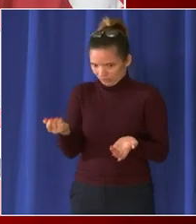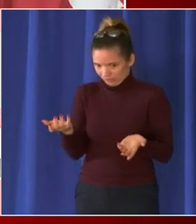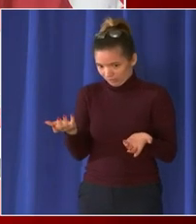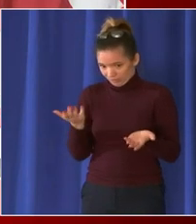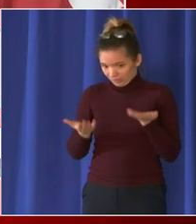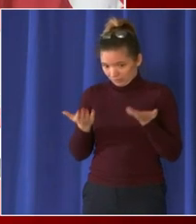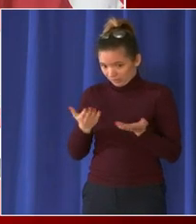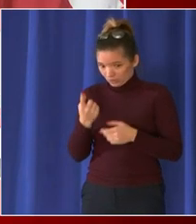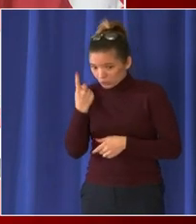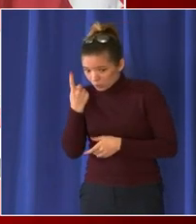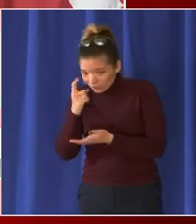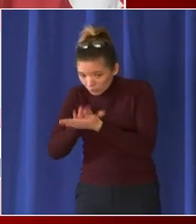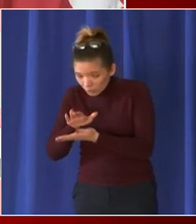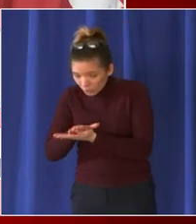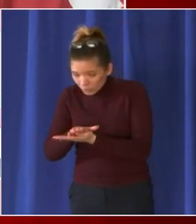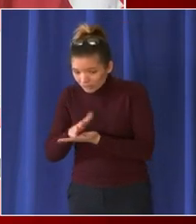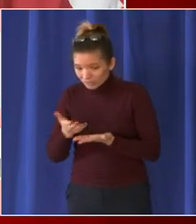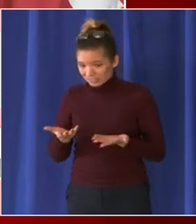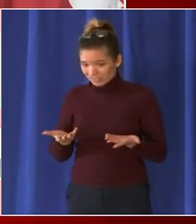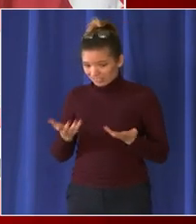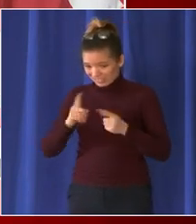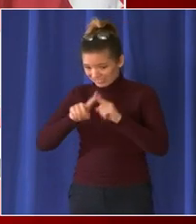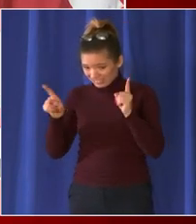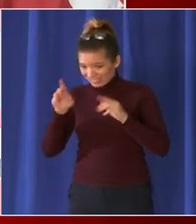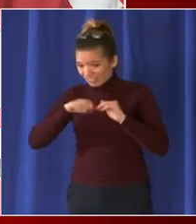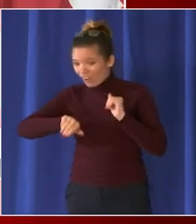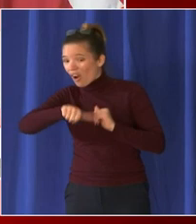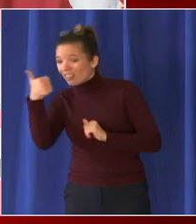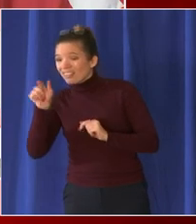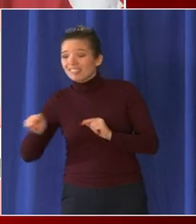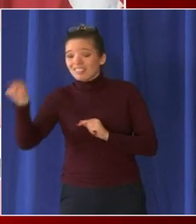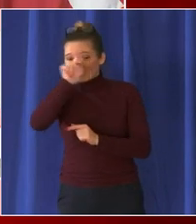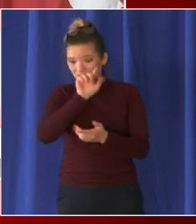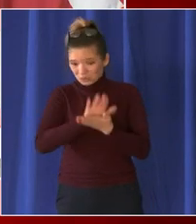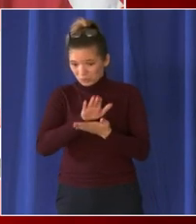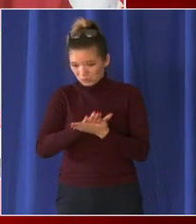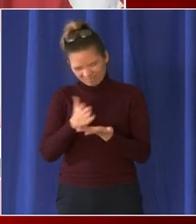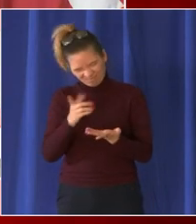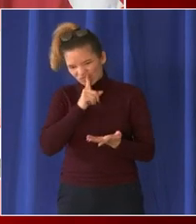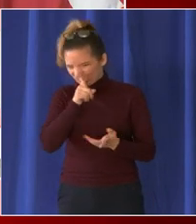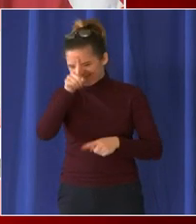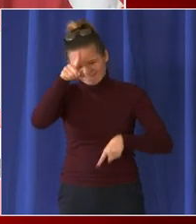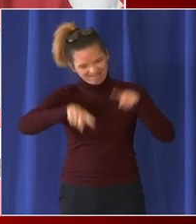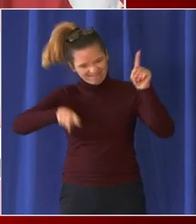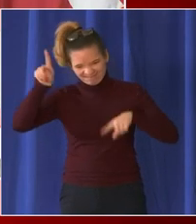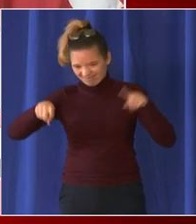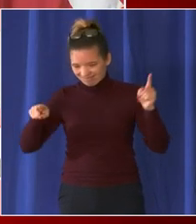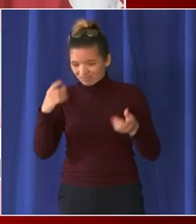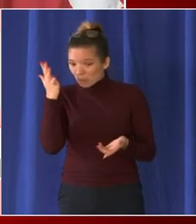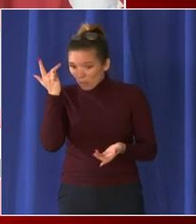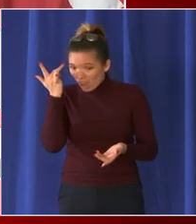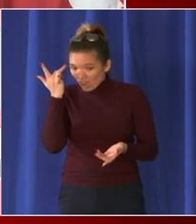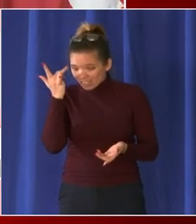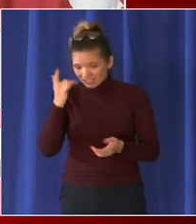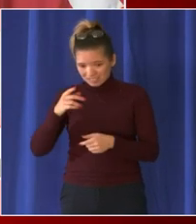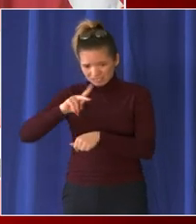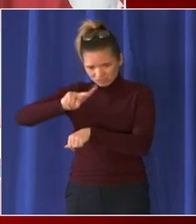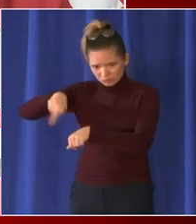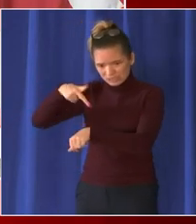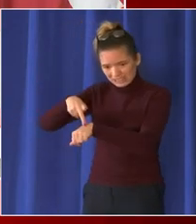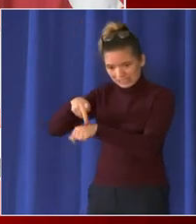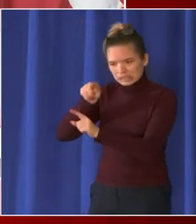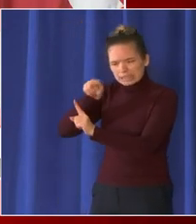might do something different from another principal because um she knows her school community her building